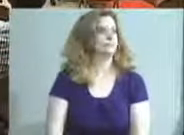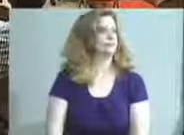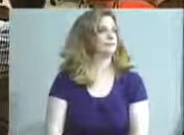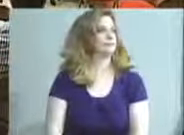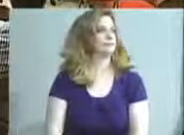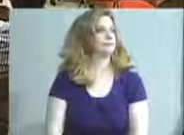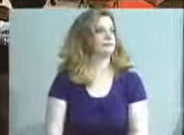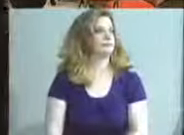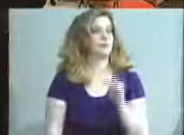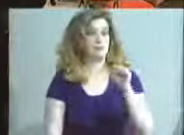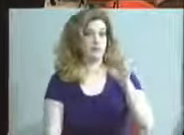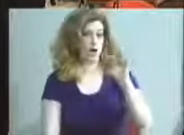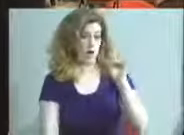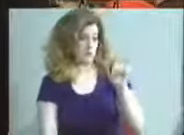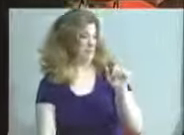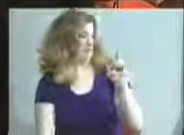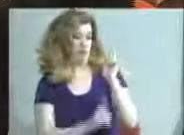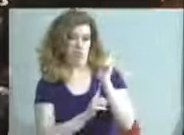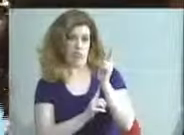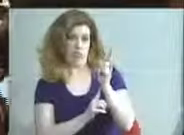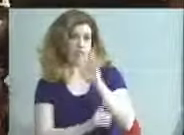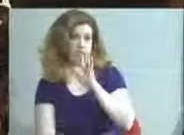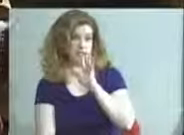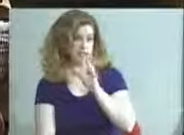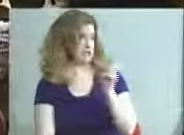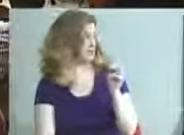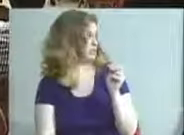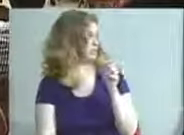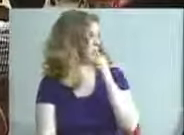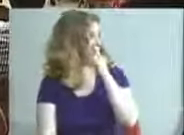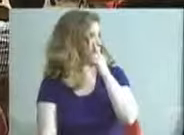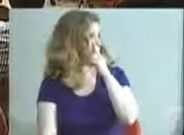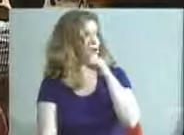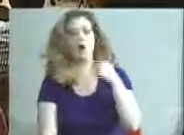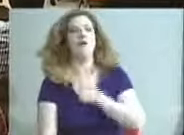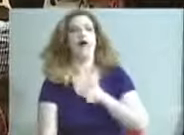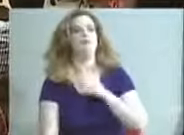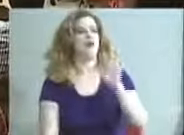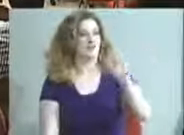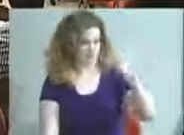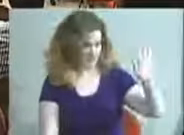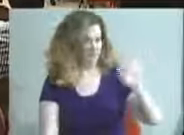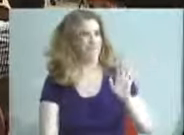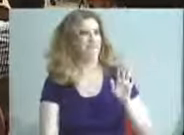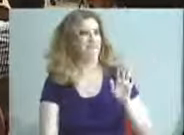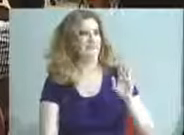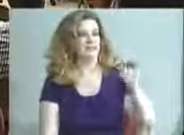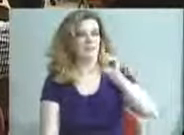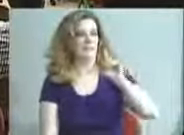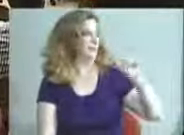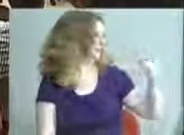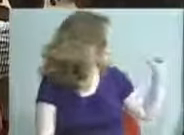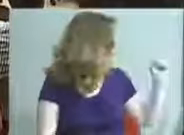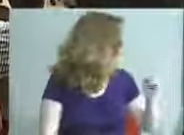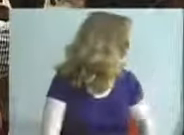Ms. Cosby, you'll have three minutes to speak with, I'm sorry, there you go, two people walking up.